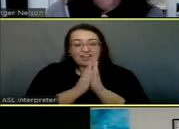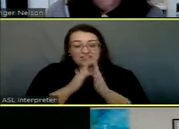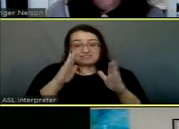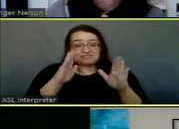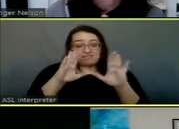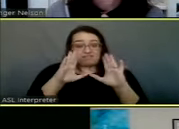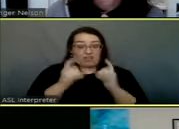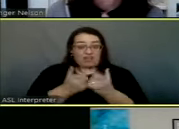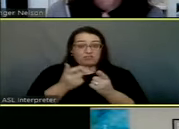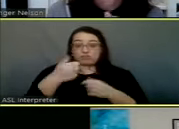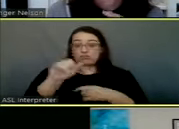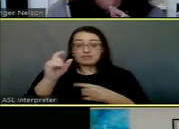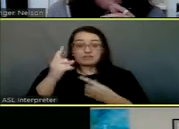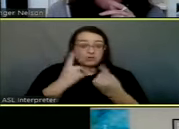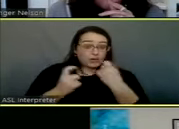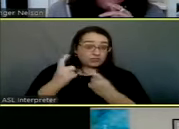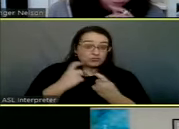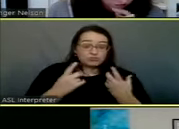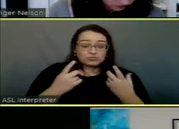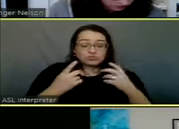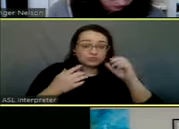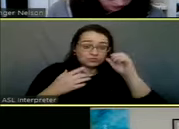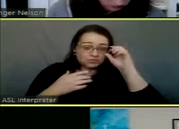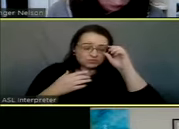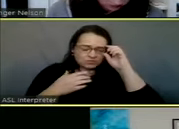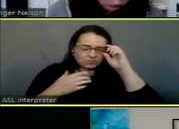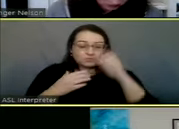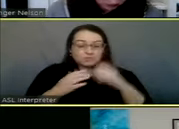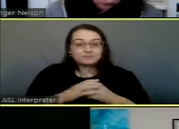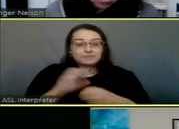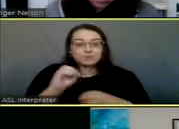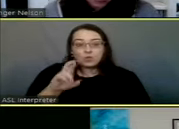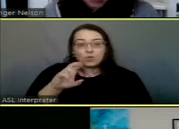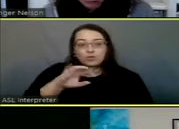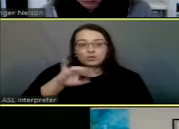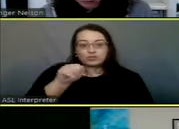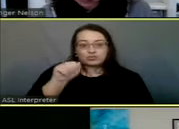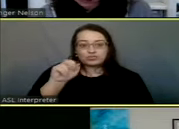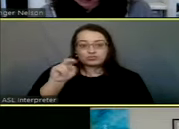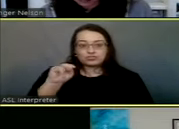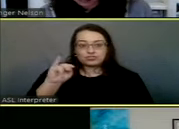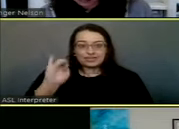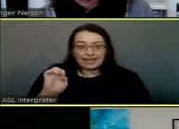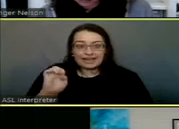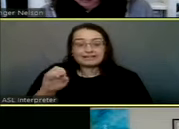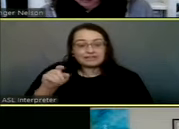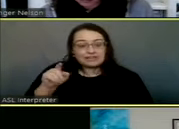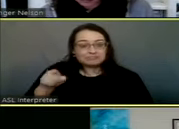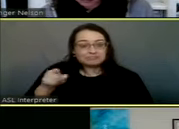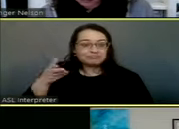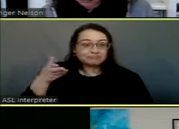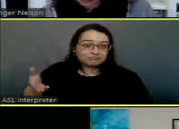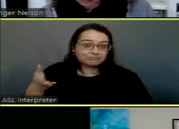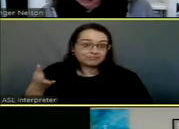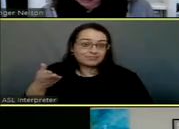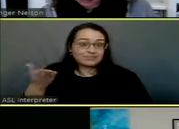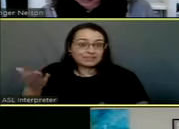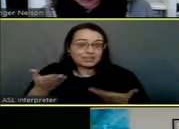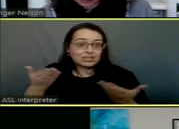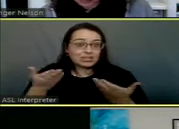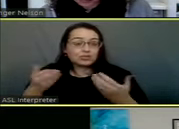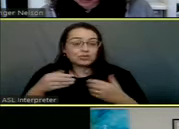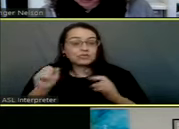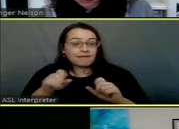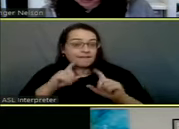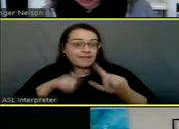if you have any questions for us. Or if Janie, if y'all have any questions for Janie Arnold, she is also on this